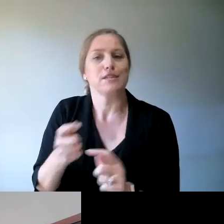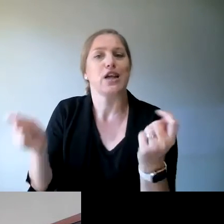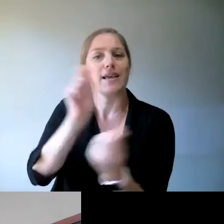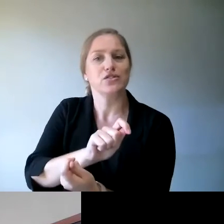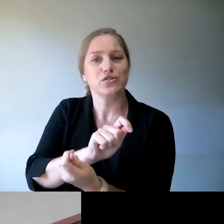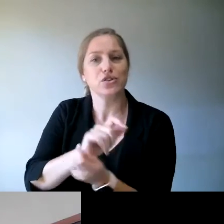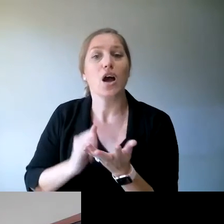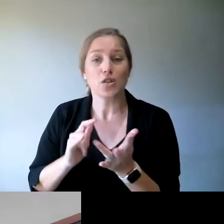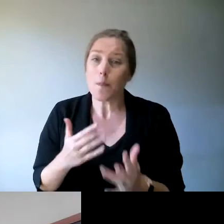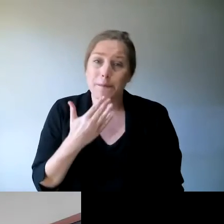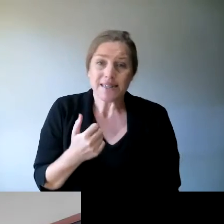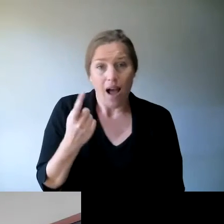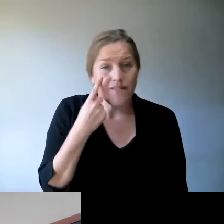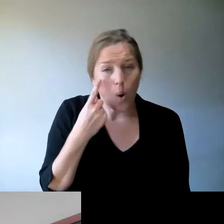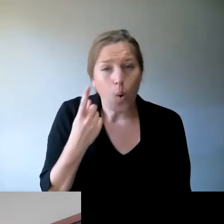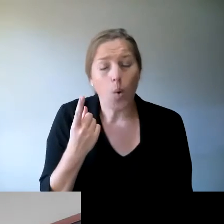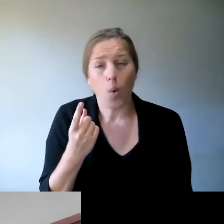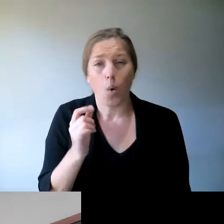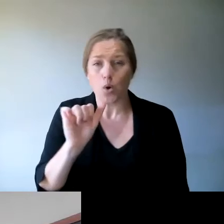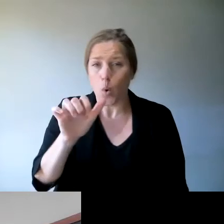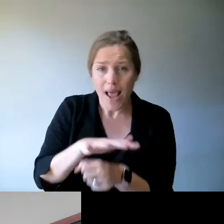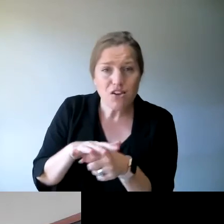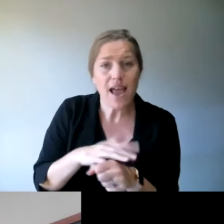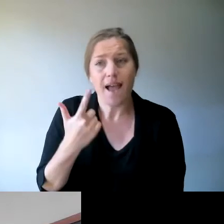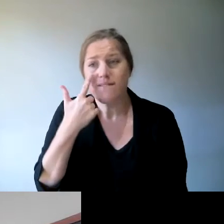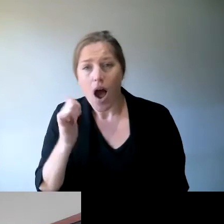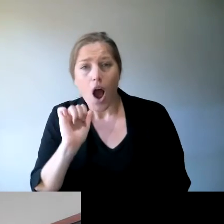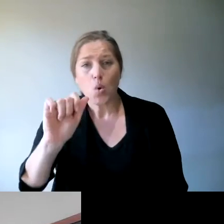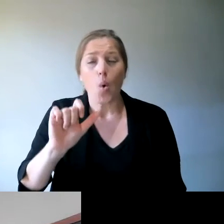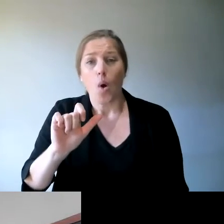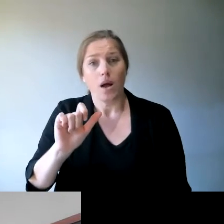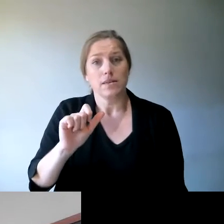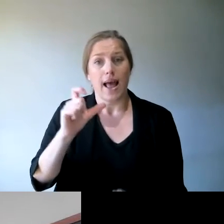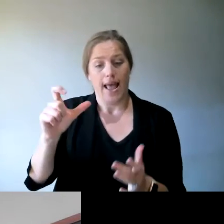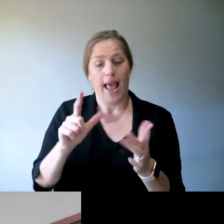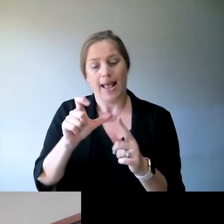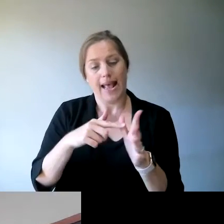look for the instructions. Find out who the candidates are in your electorate.